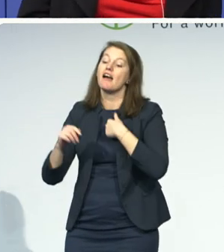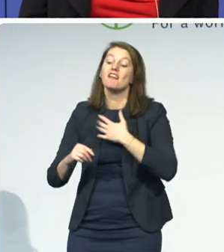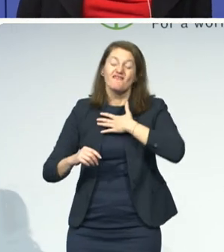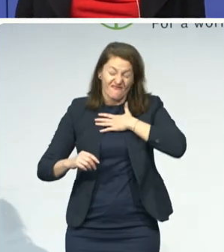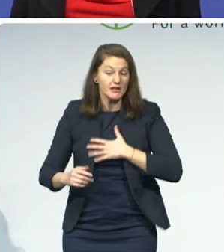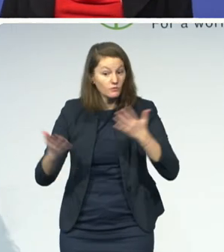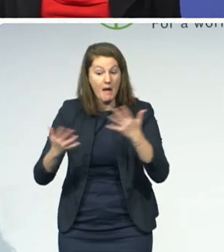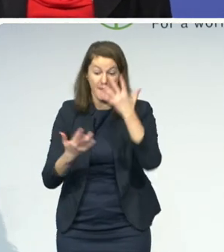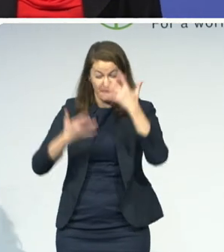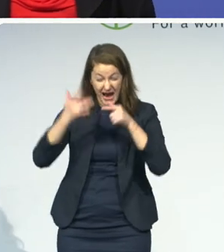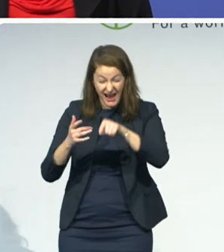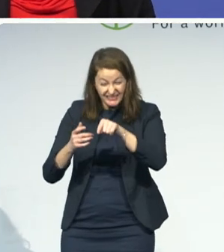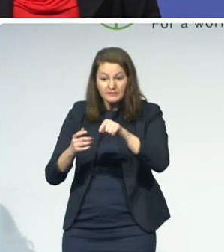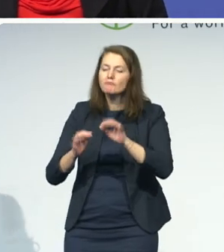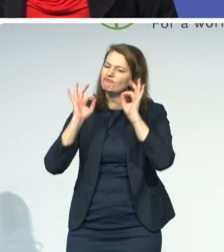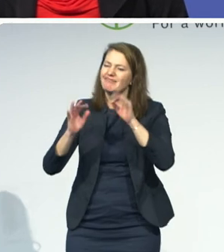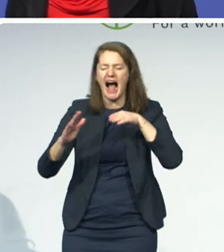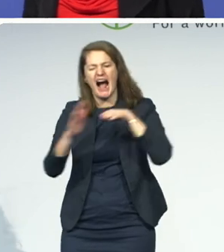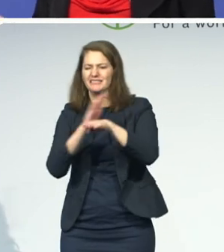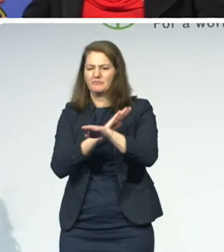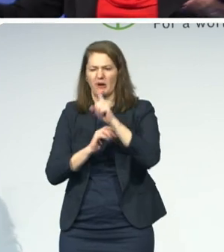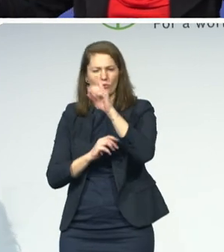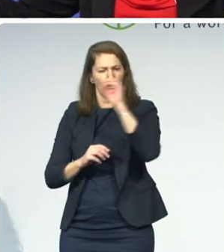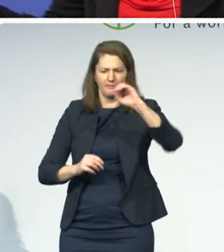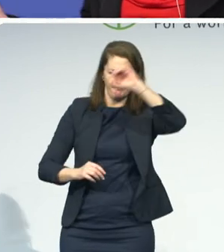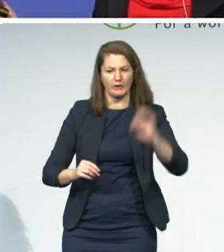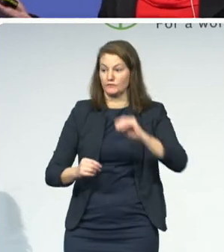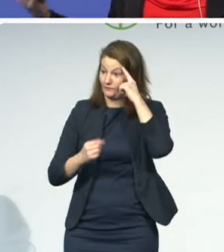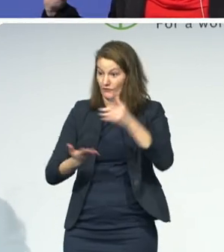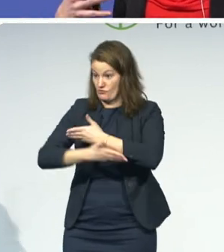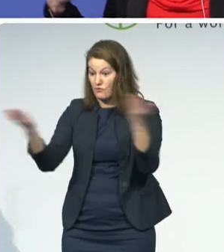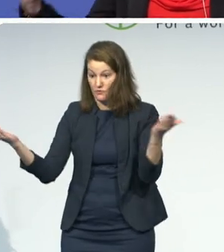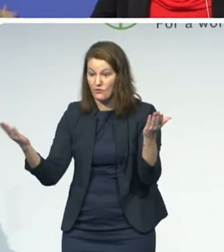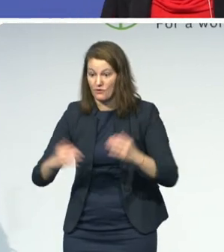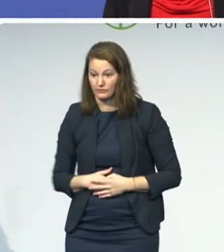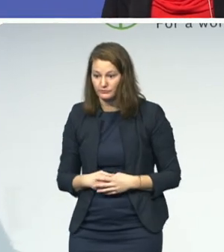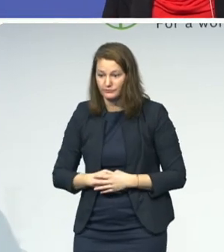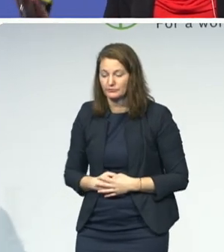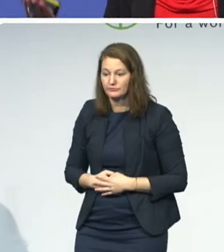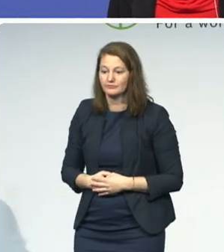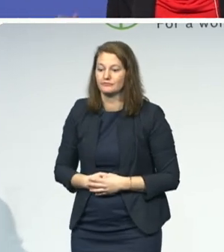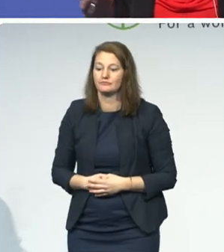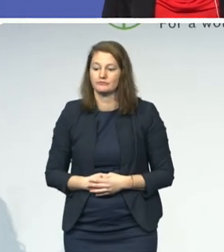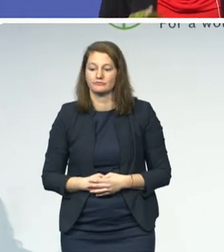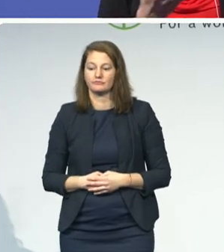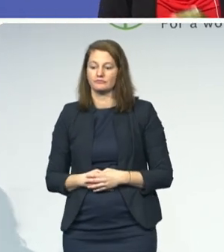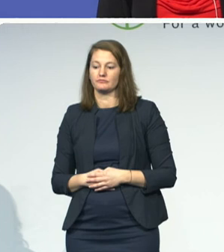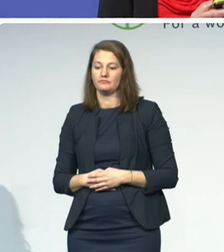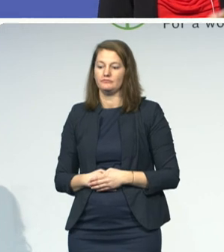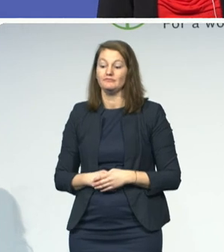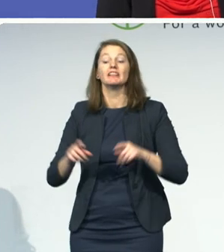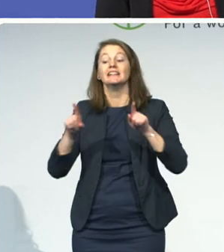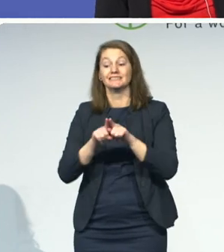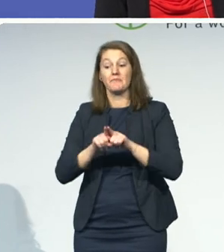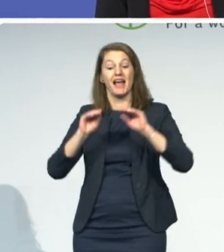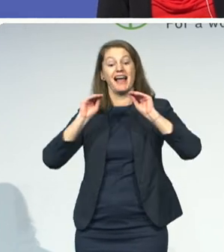Finally, how do you access education, right? So, this is all about education, and we provide tools. But if the child is not even allowed